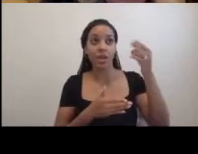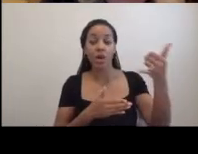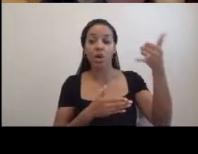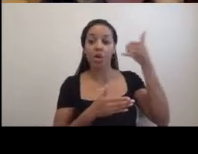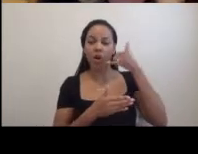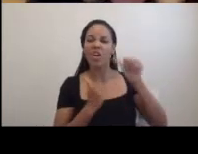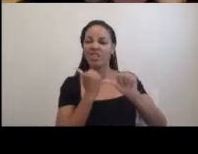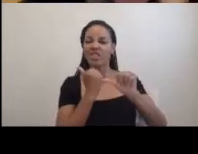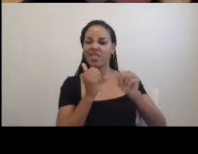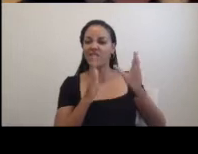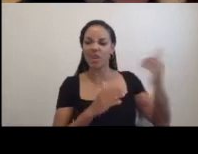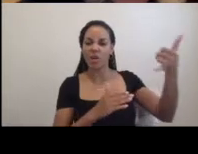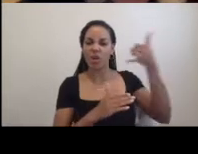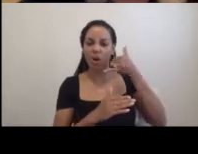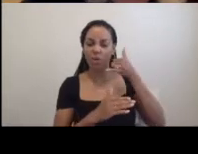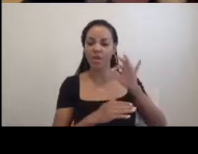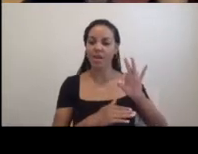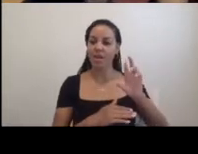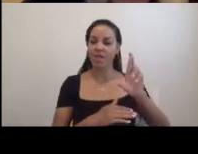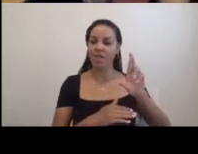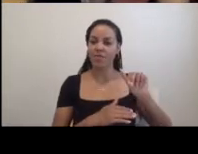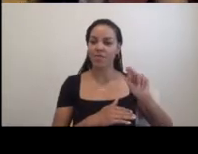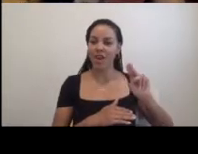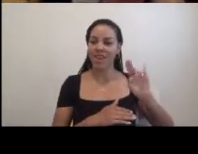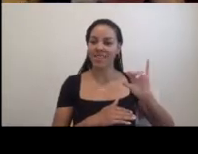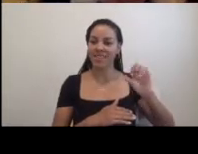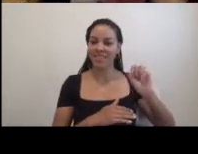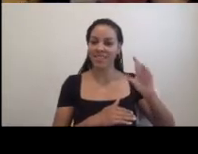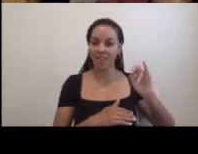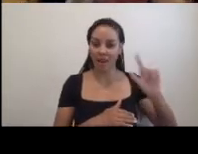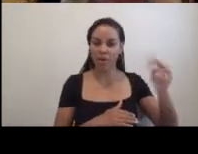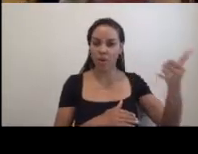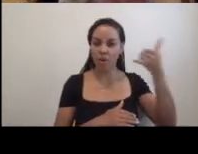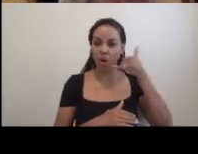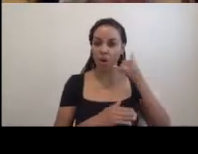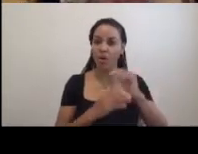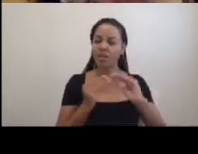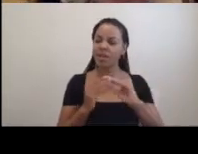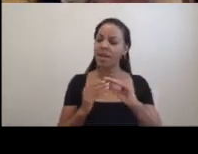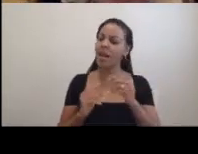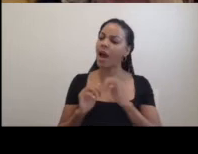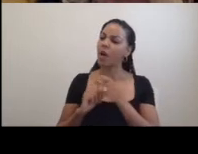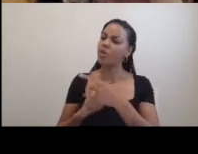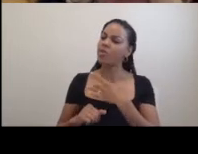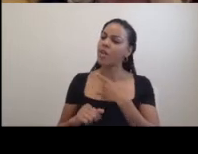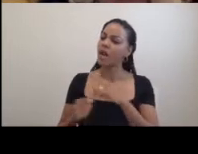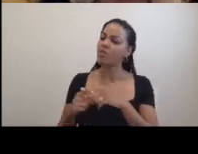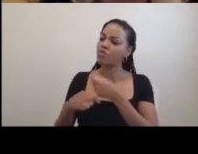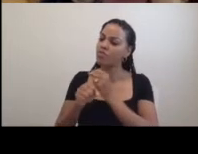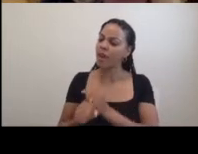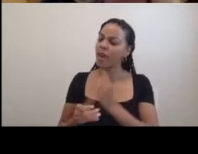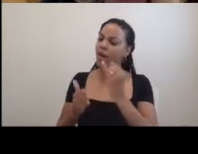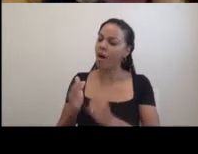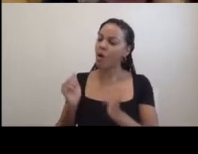assistant, Francis Carroll. How would you like to make art with 10,000 people?